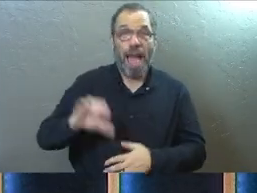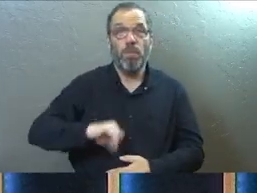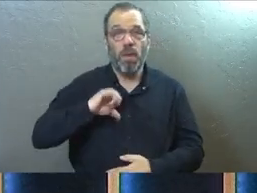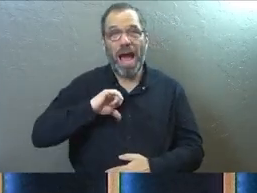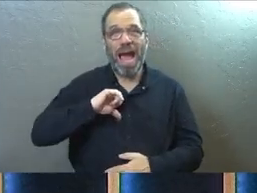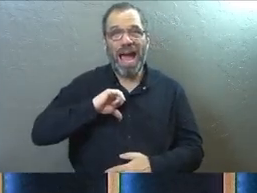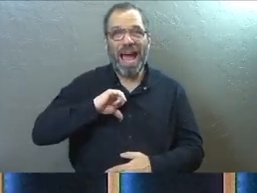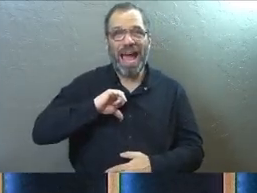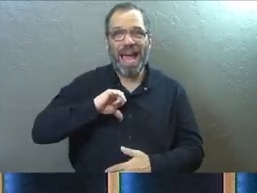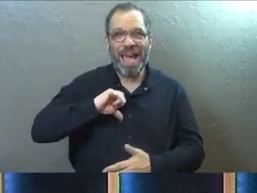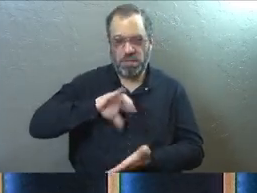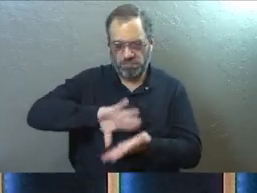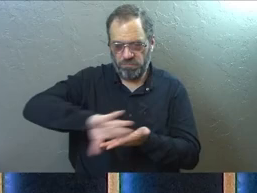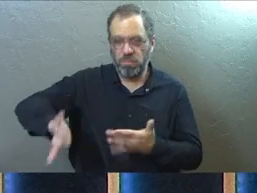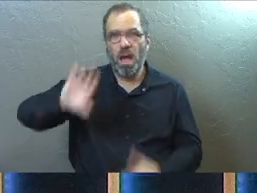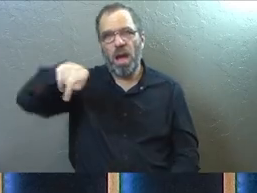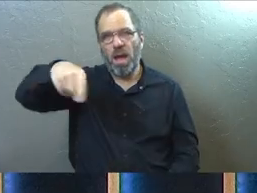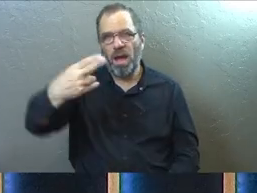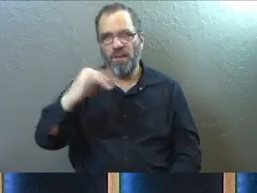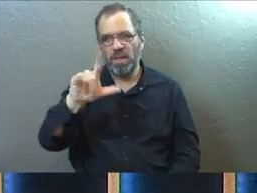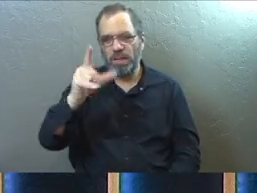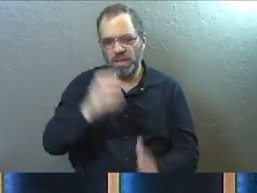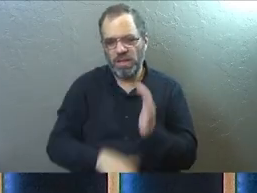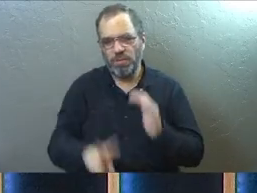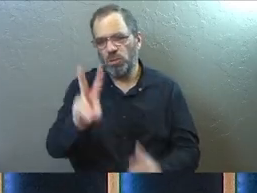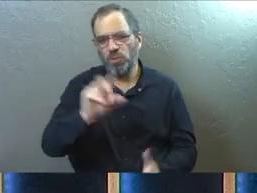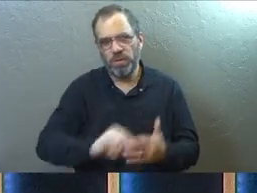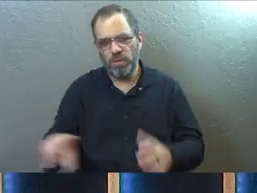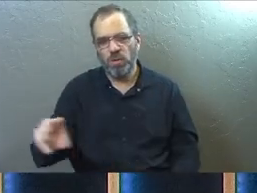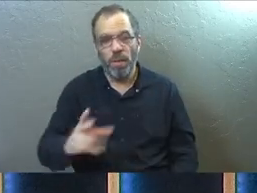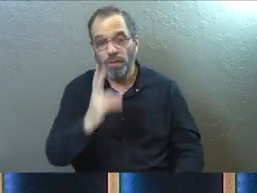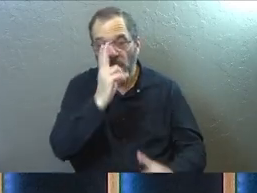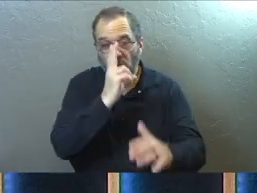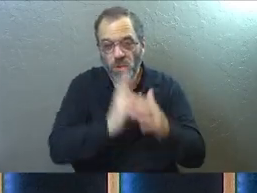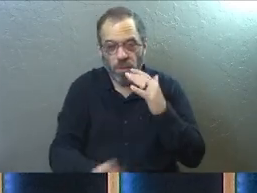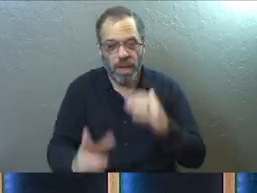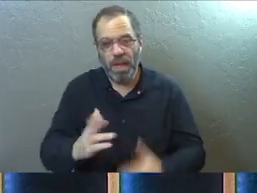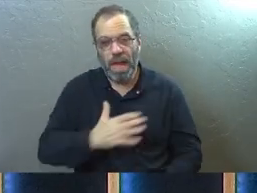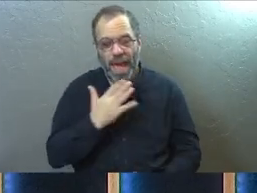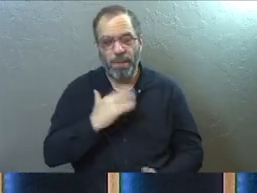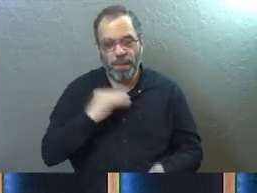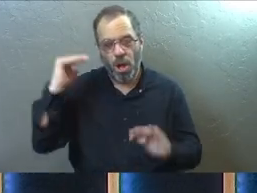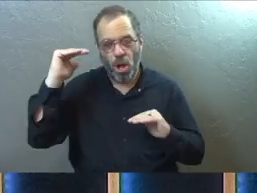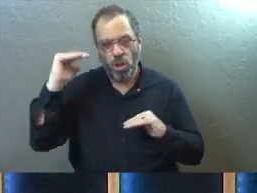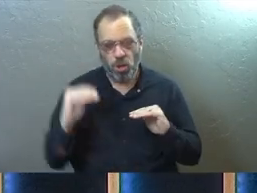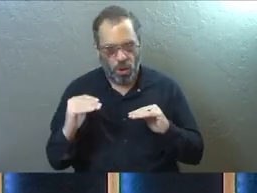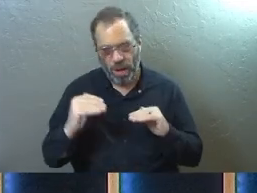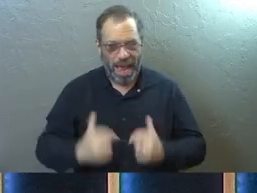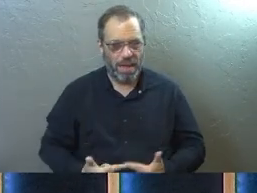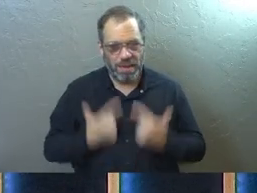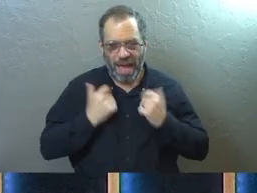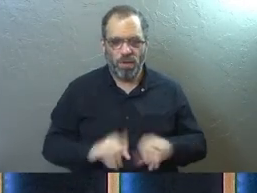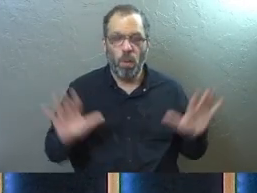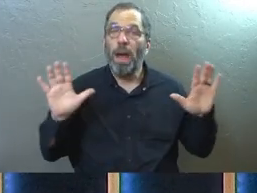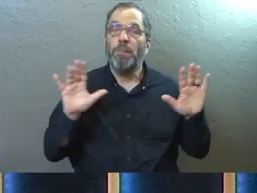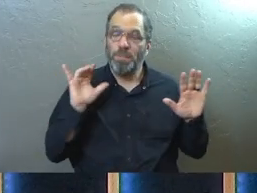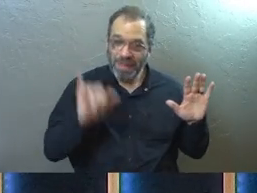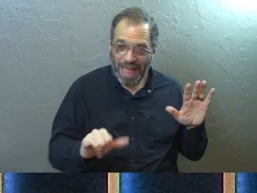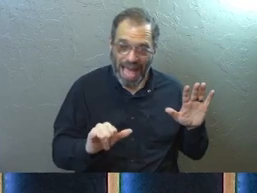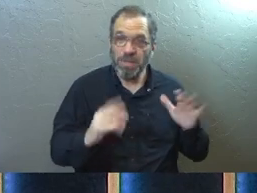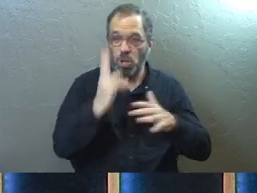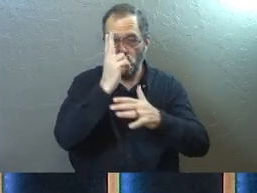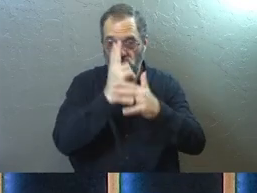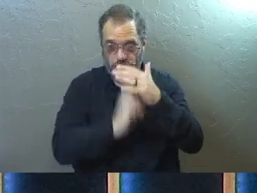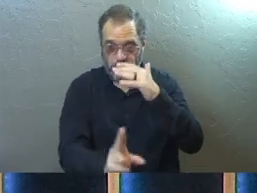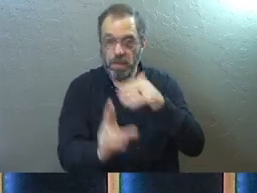it out. Philippians two, verse three, humility is glad to be lower and to give its life away. This is the way that